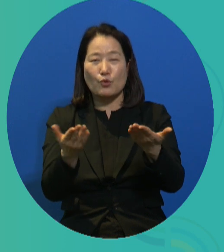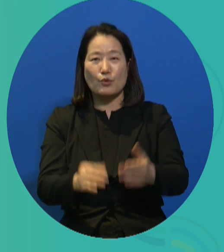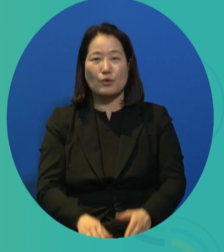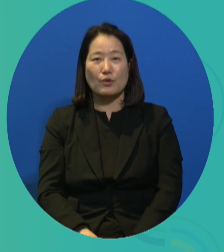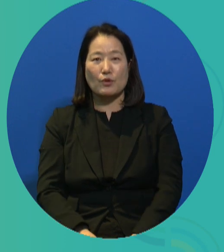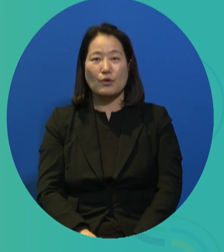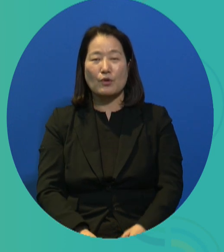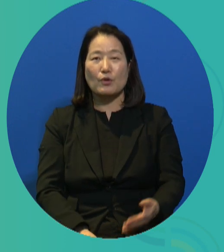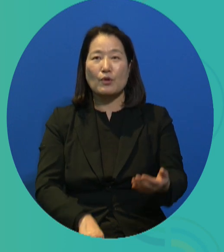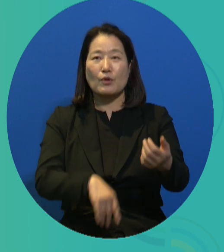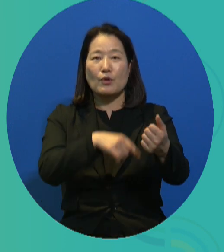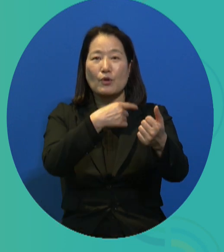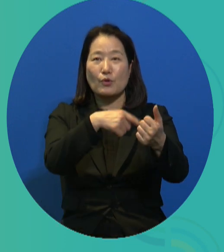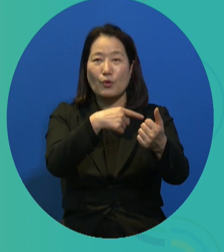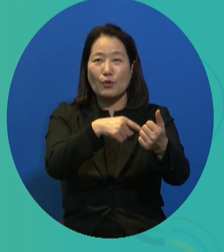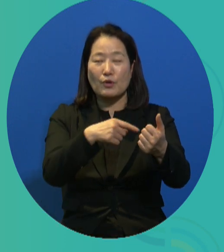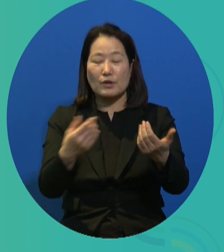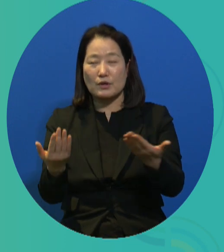education.